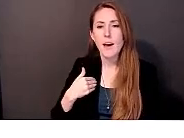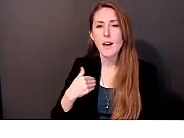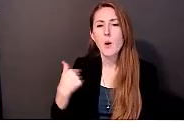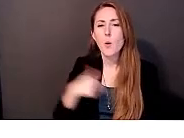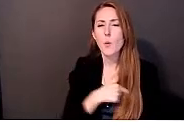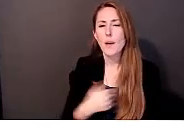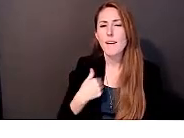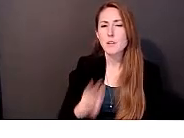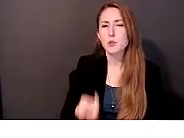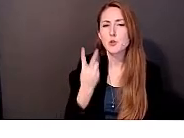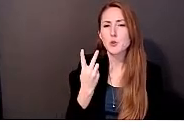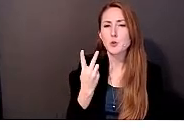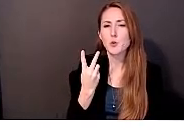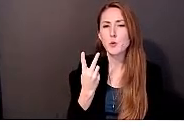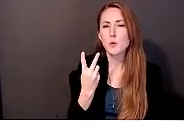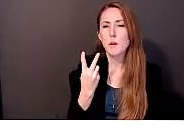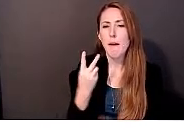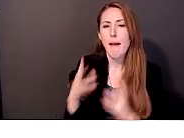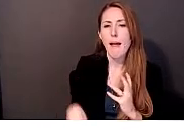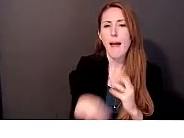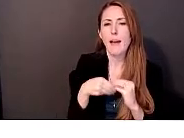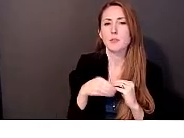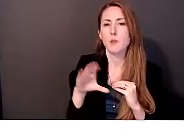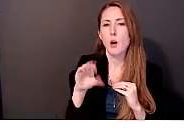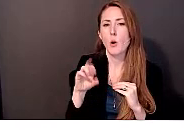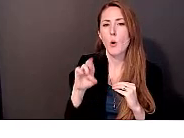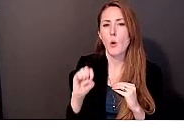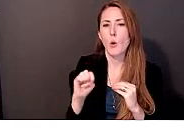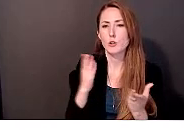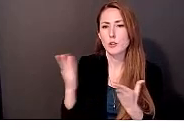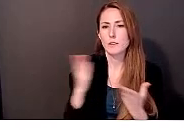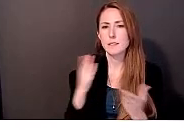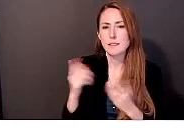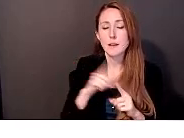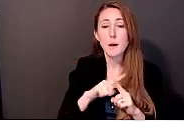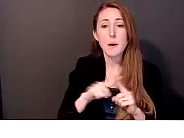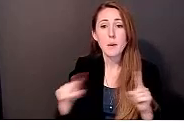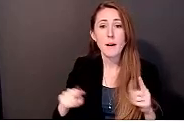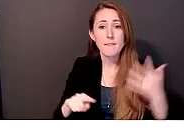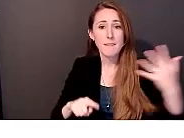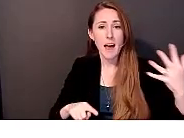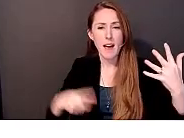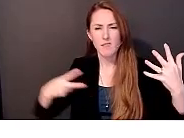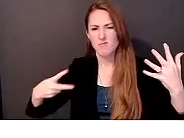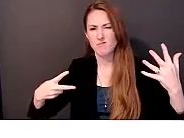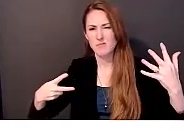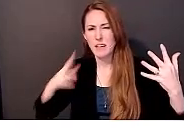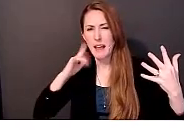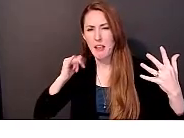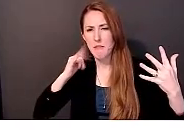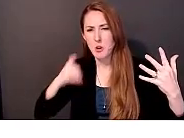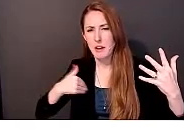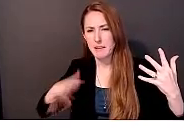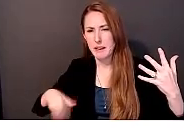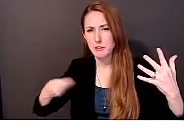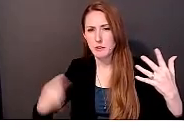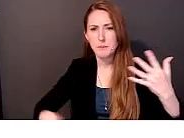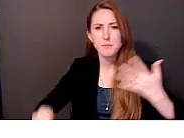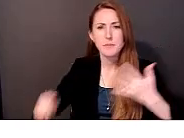funded, um, through the state of California. But our five core services across the board are as peer support,